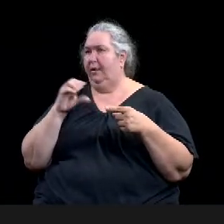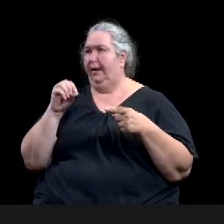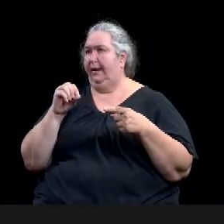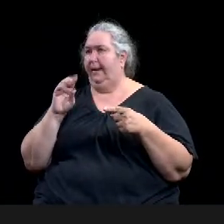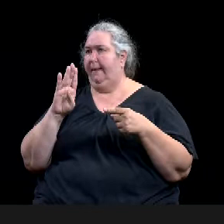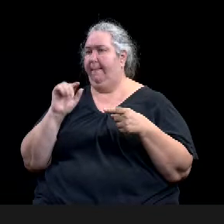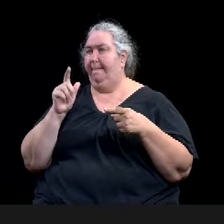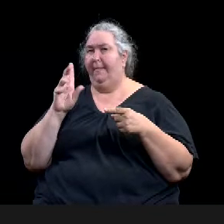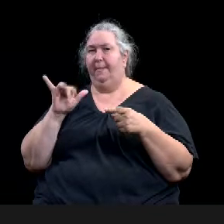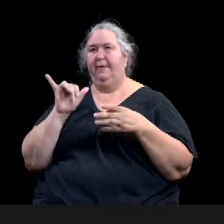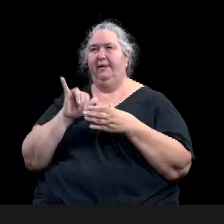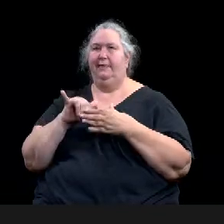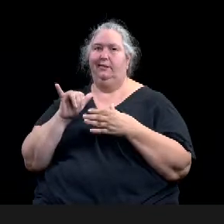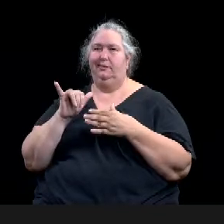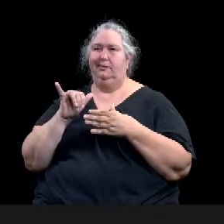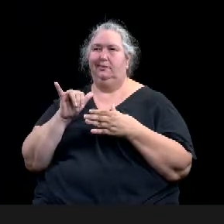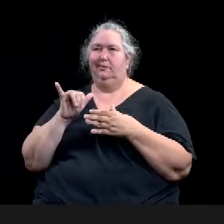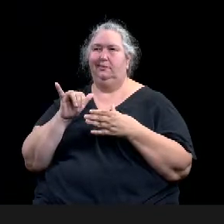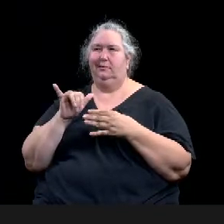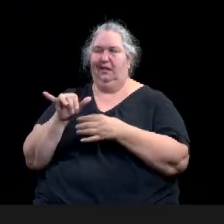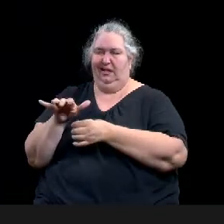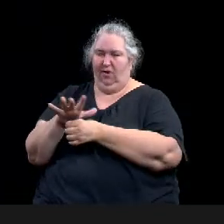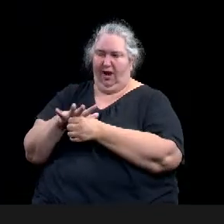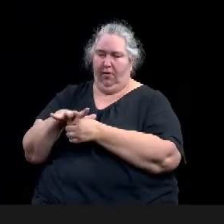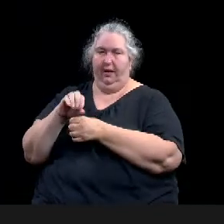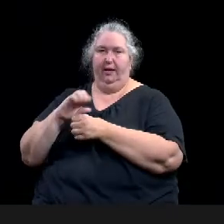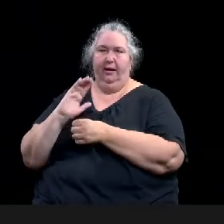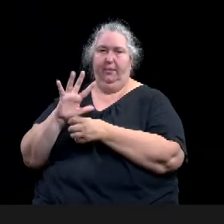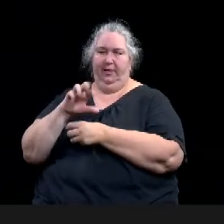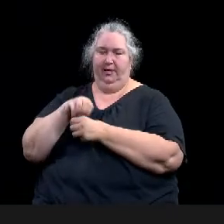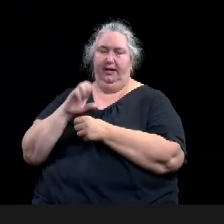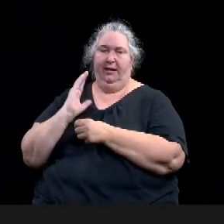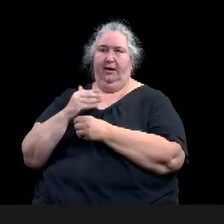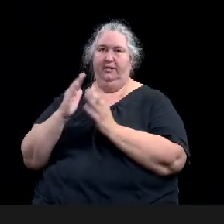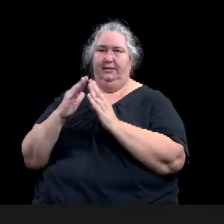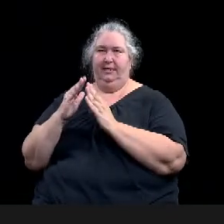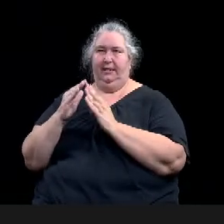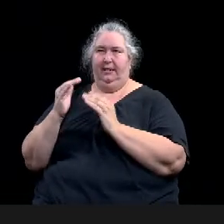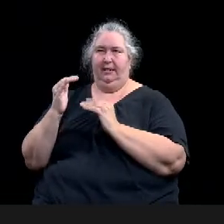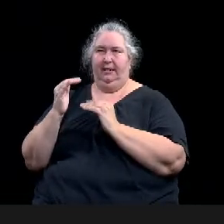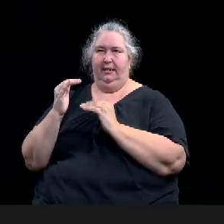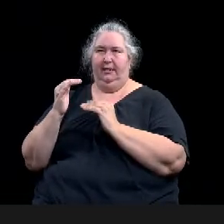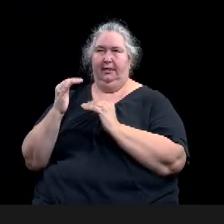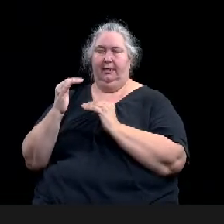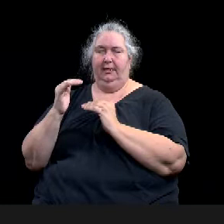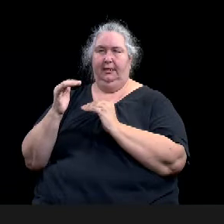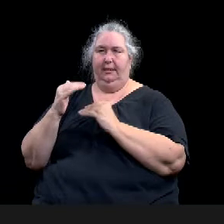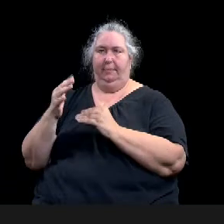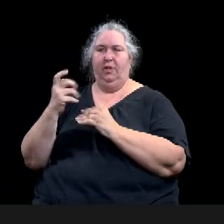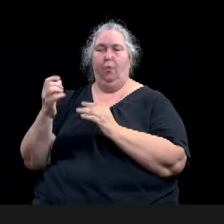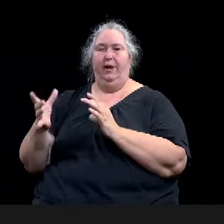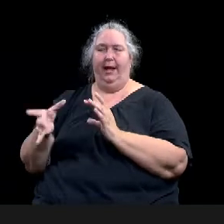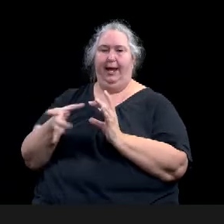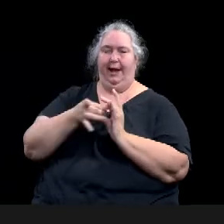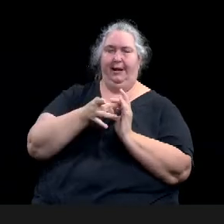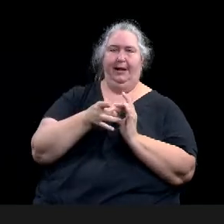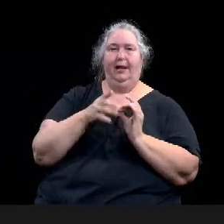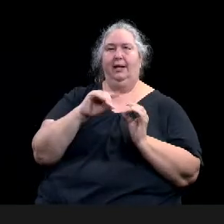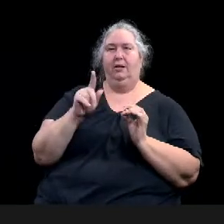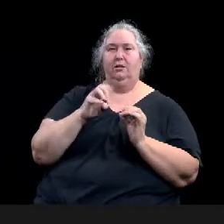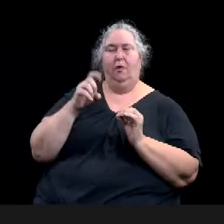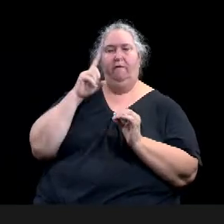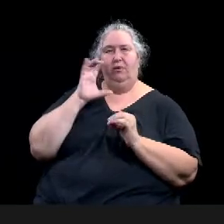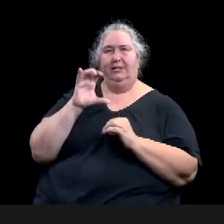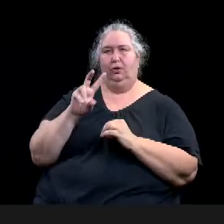annex it and then zone it for C2 to have a little commercial, uh, there, uh, in the middle of the Texas